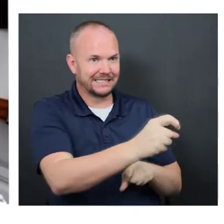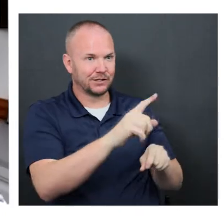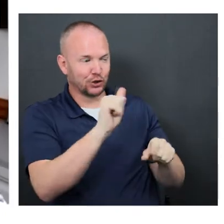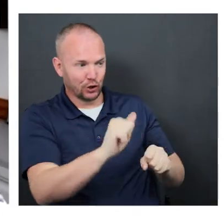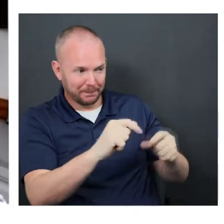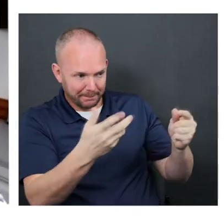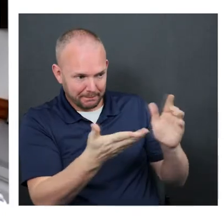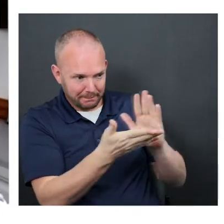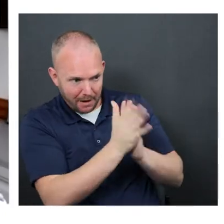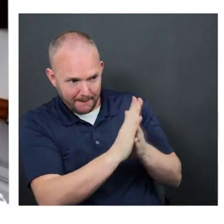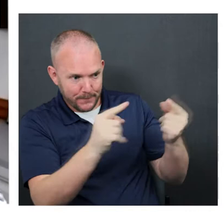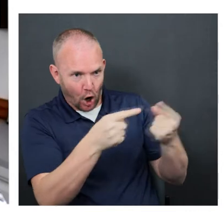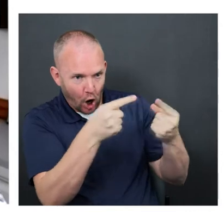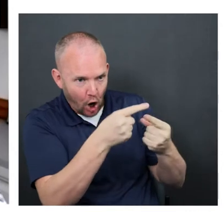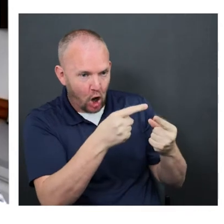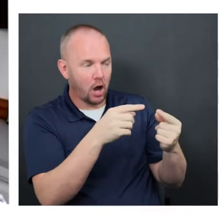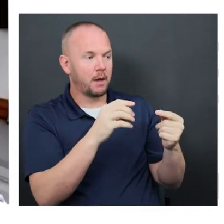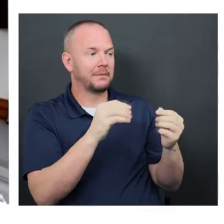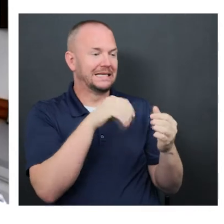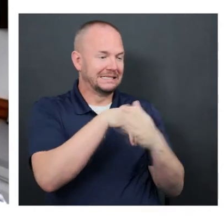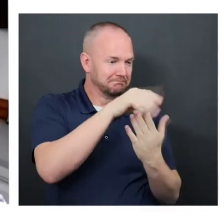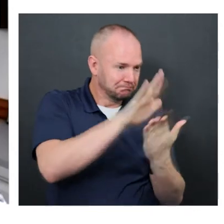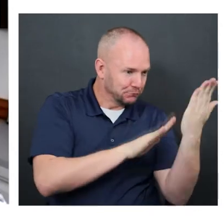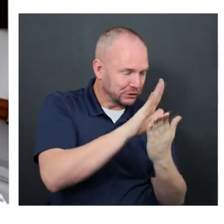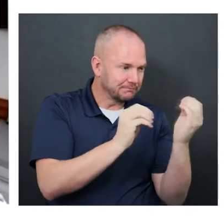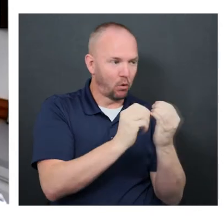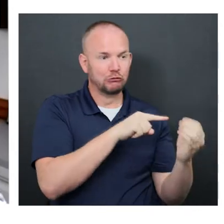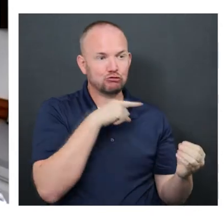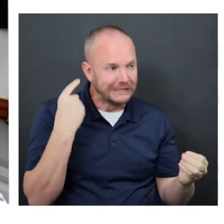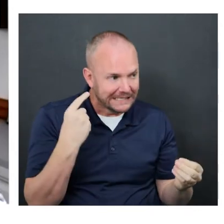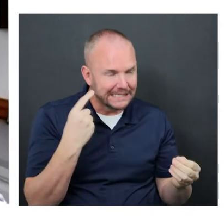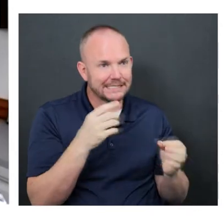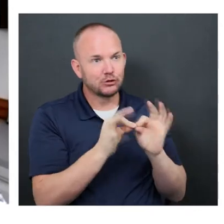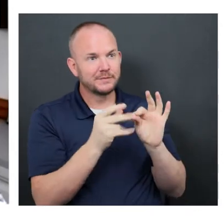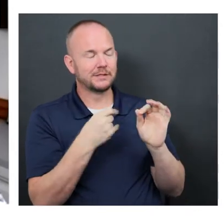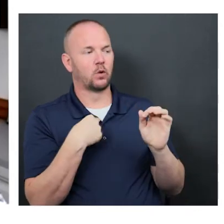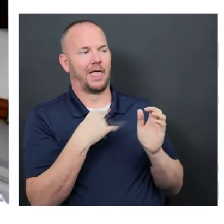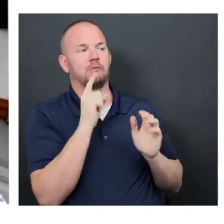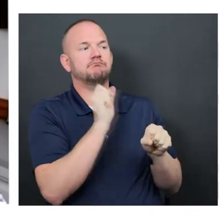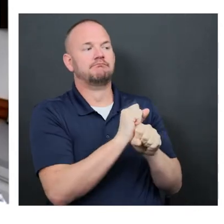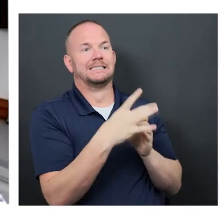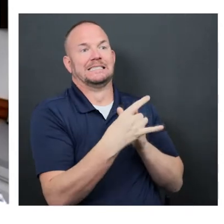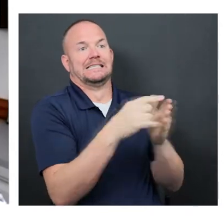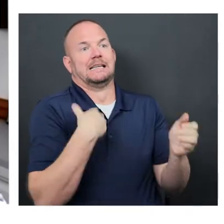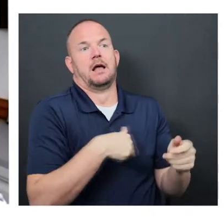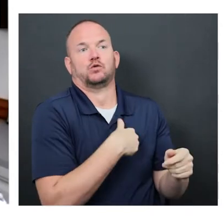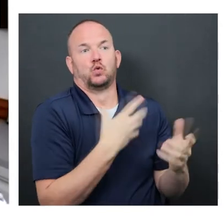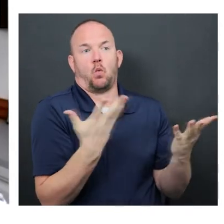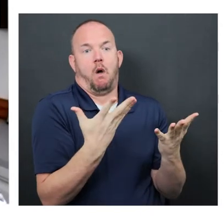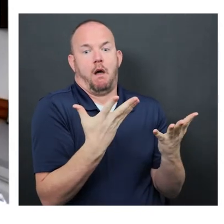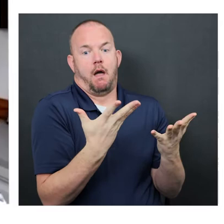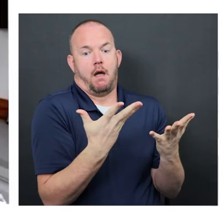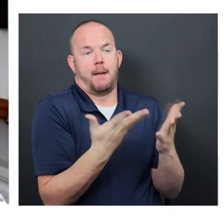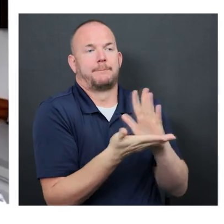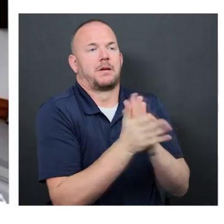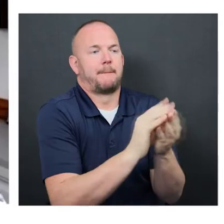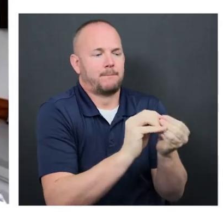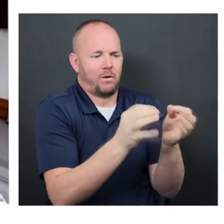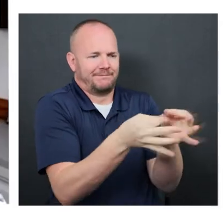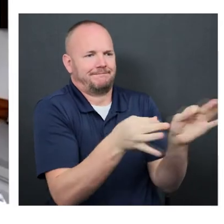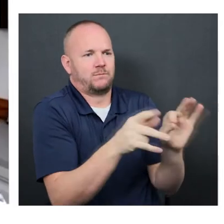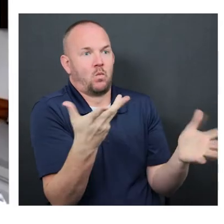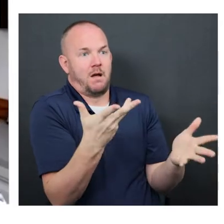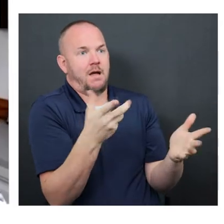Do I have them go do in-person interpreting? I think most of us that are leaders in language access struggled with that. Nevermind leaders at the